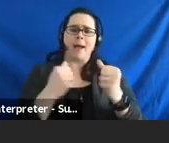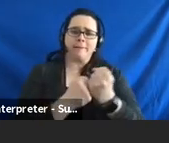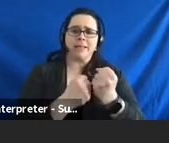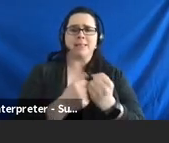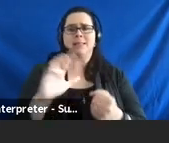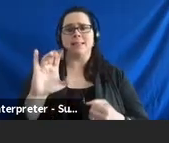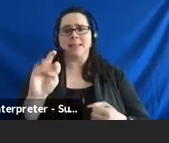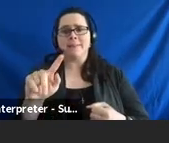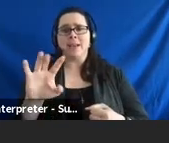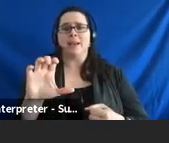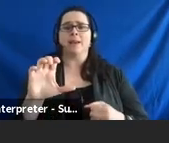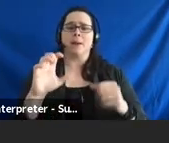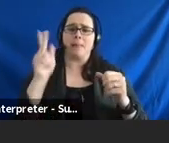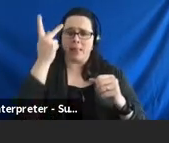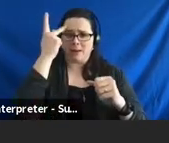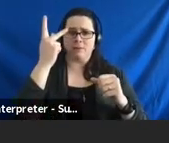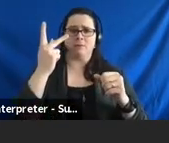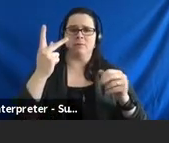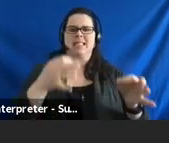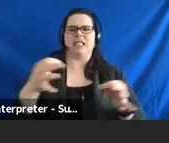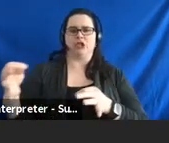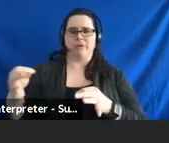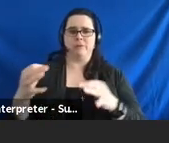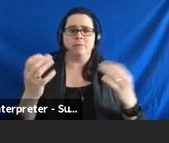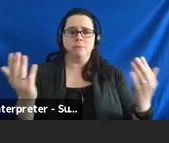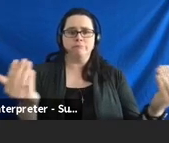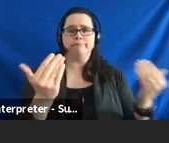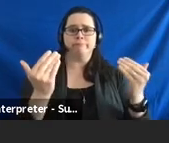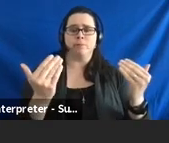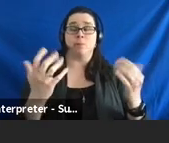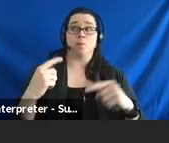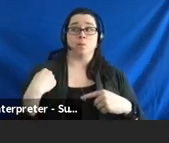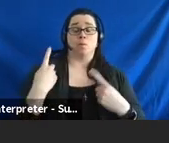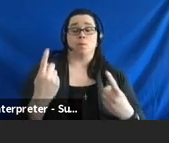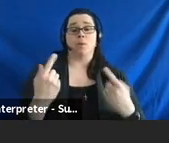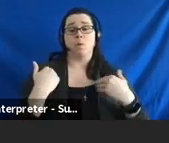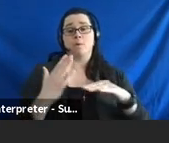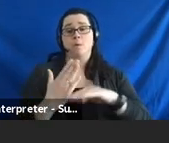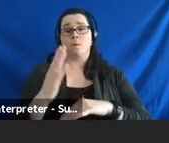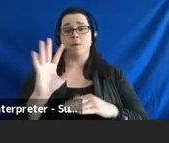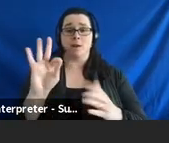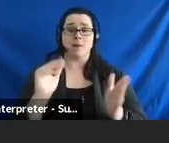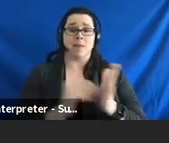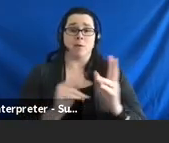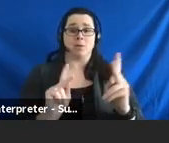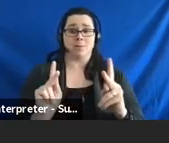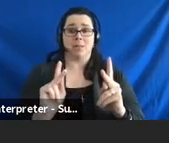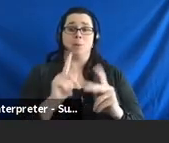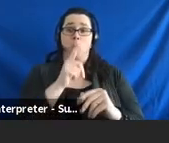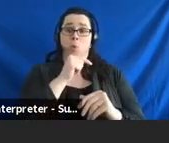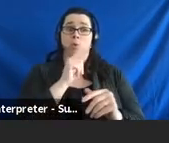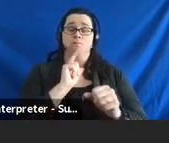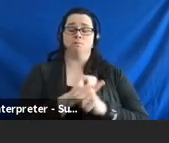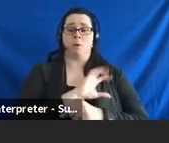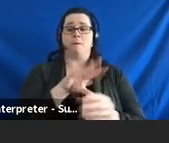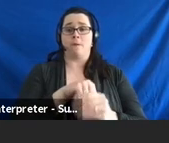political decision-making. We want to, we've got so far, we've got over 9,000 people that are